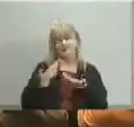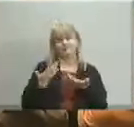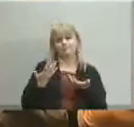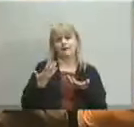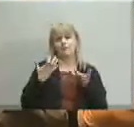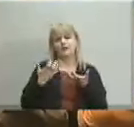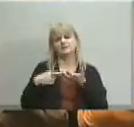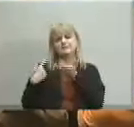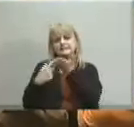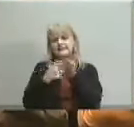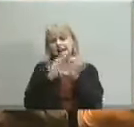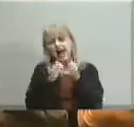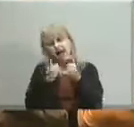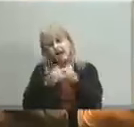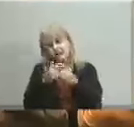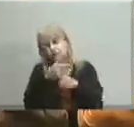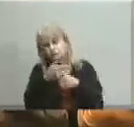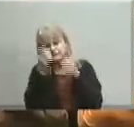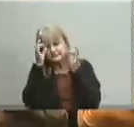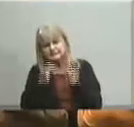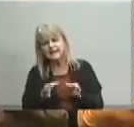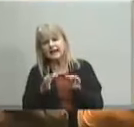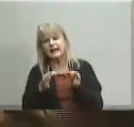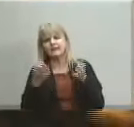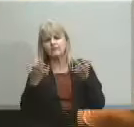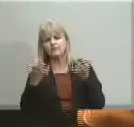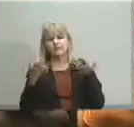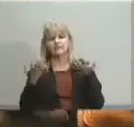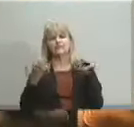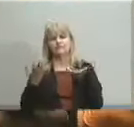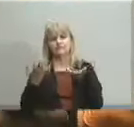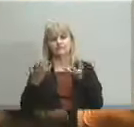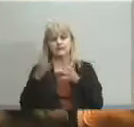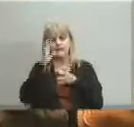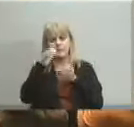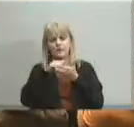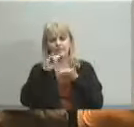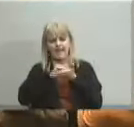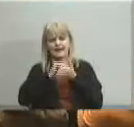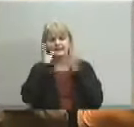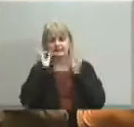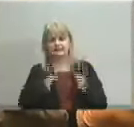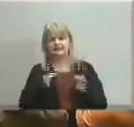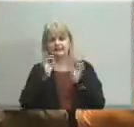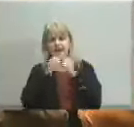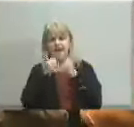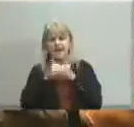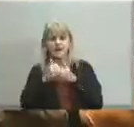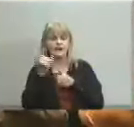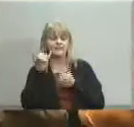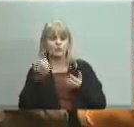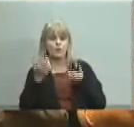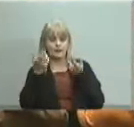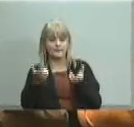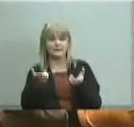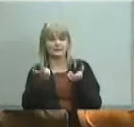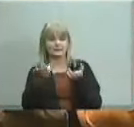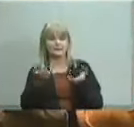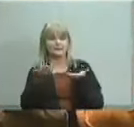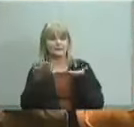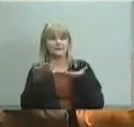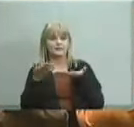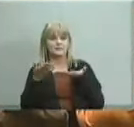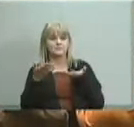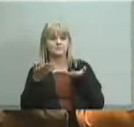and currently i think the way if i'm understanding correctly if the recommendation is made to the superintendent the she can not he or she